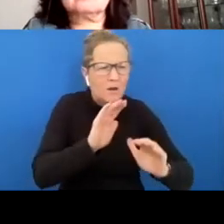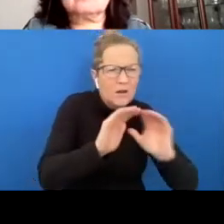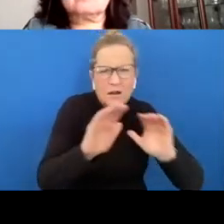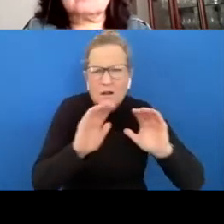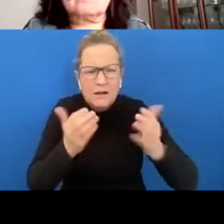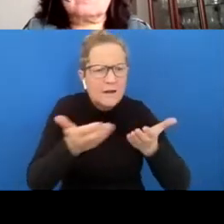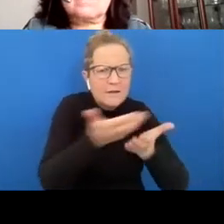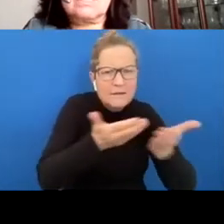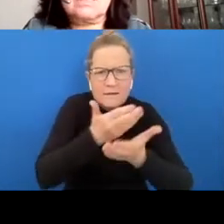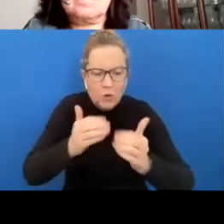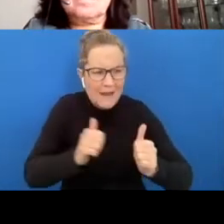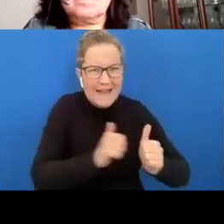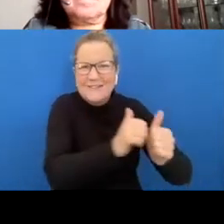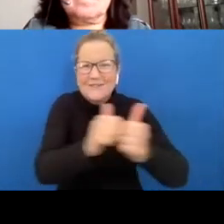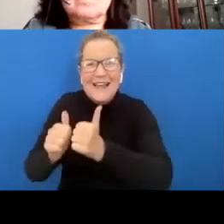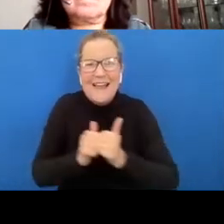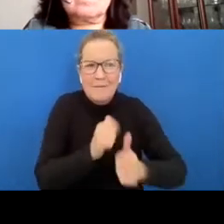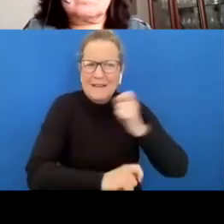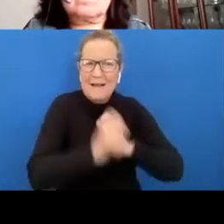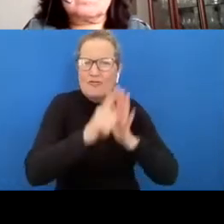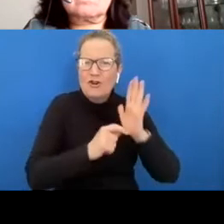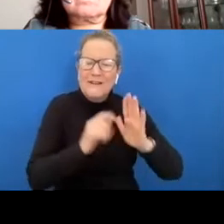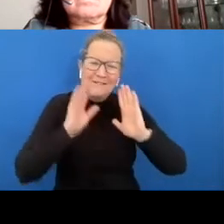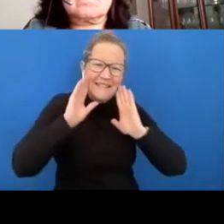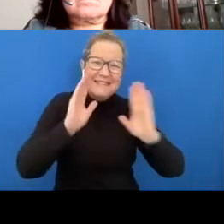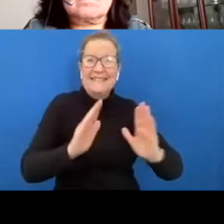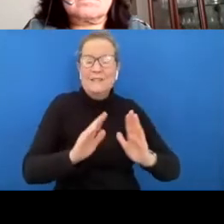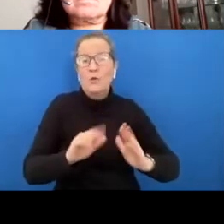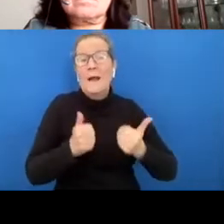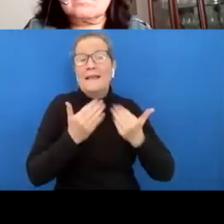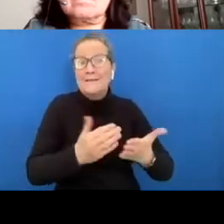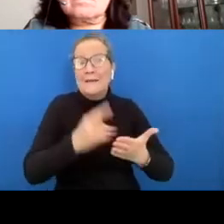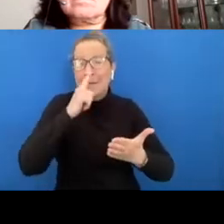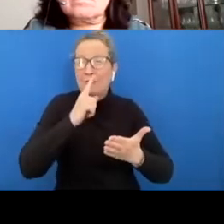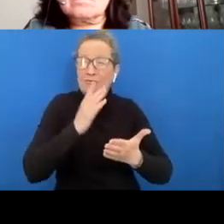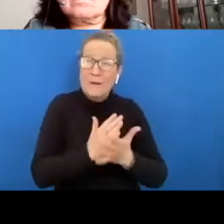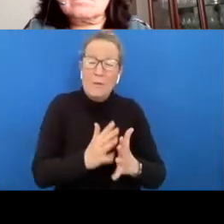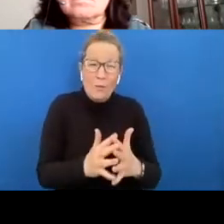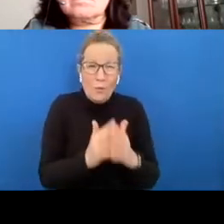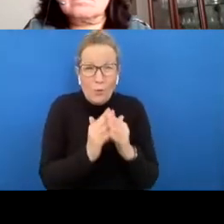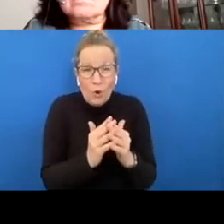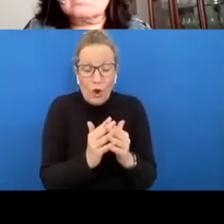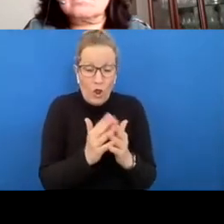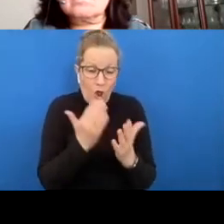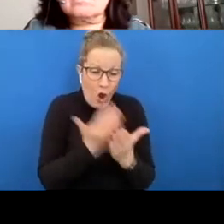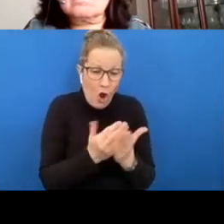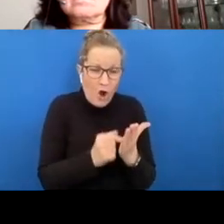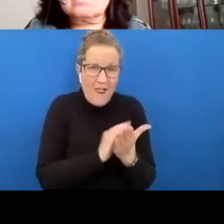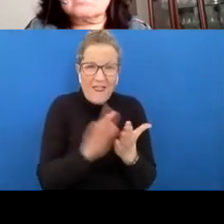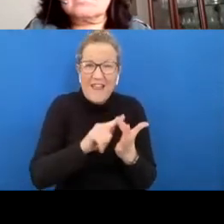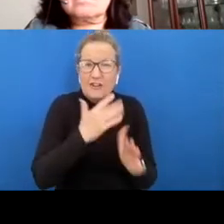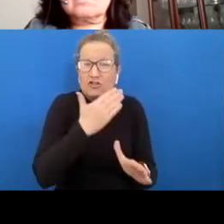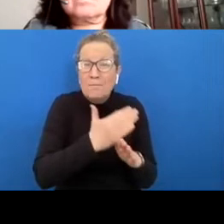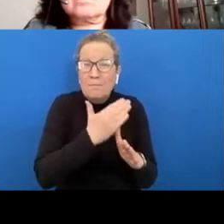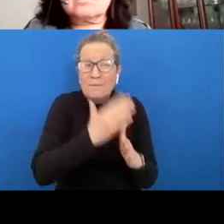together as a project it's um it's fantastic and you're giving people really valuable on the job experience if you